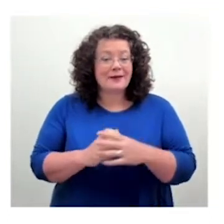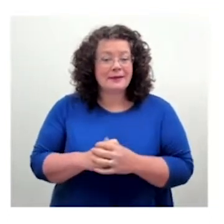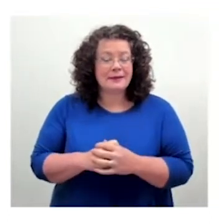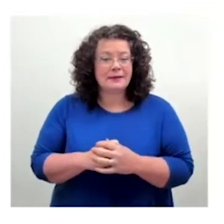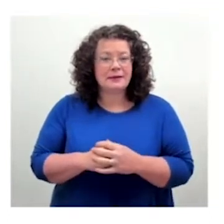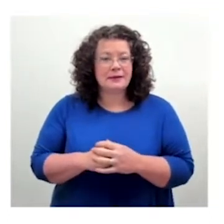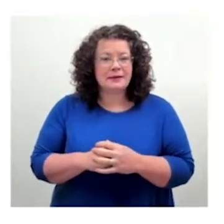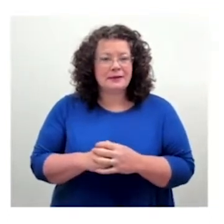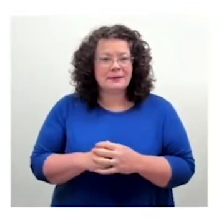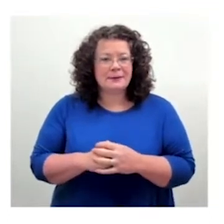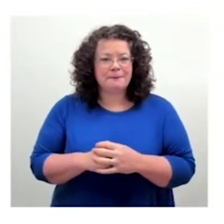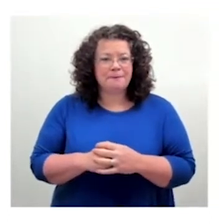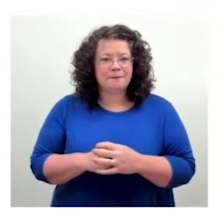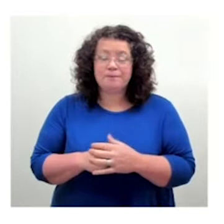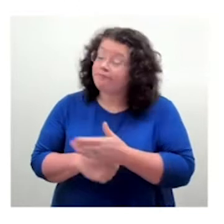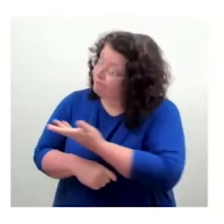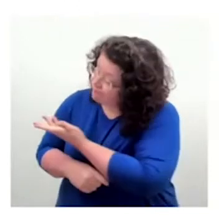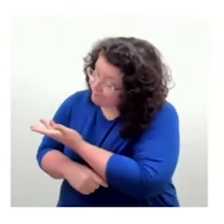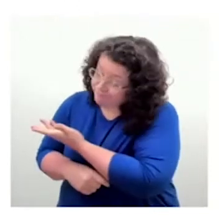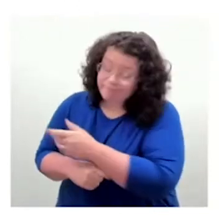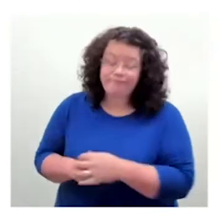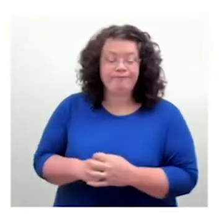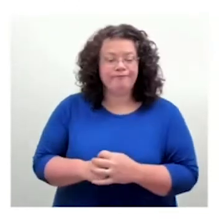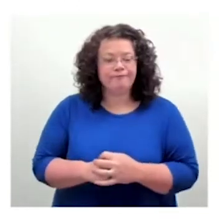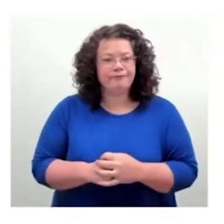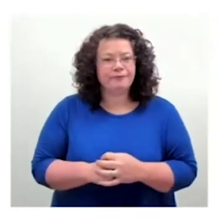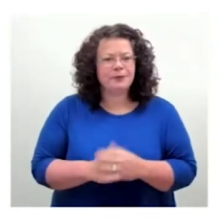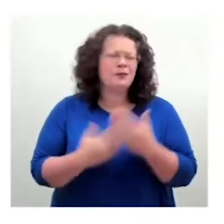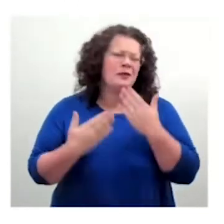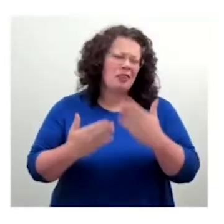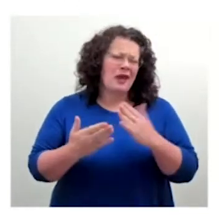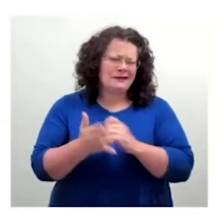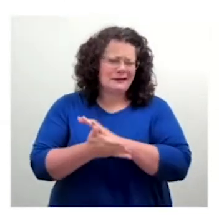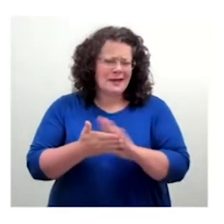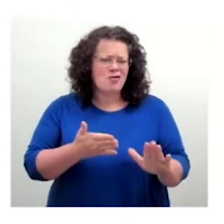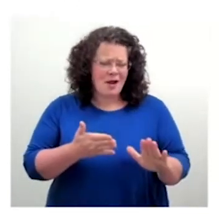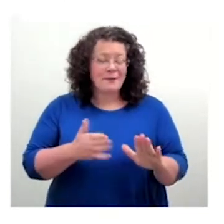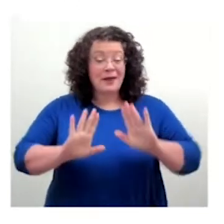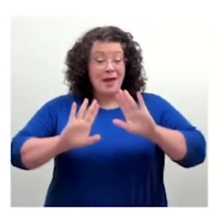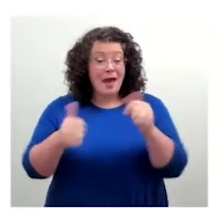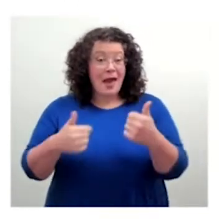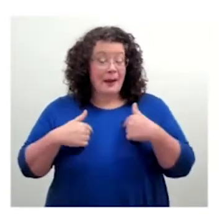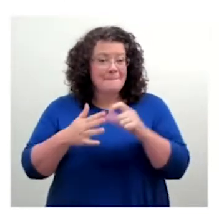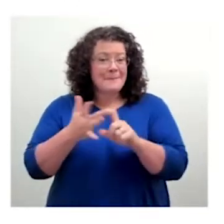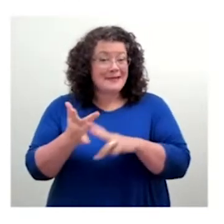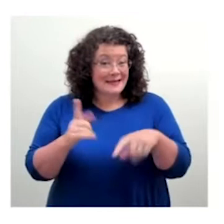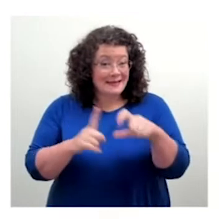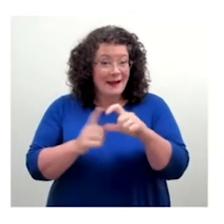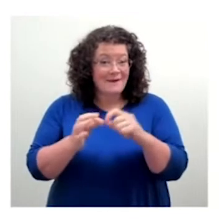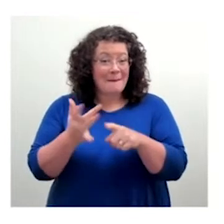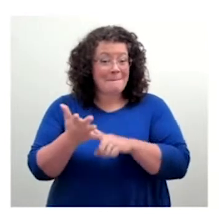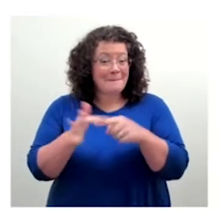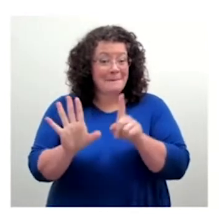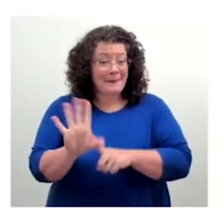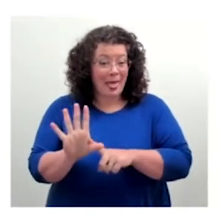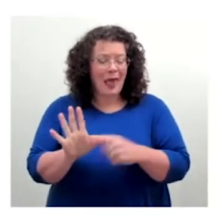David Sarah. Hi, everybody. I'm David Bailey. I'm user experience principal for visual design and brand at